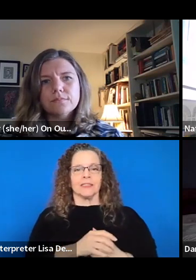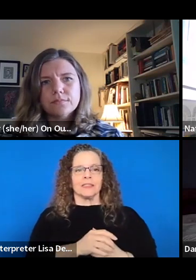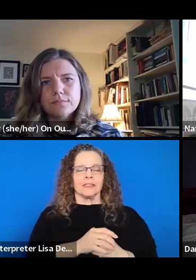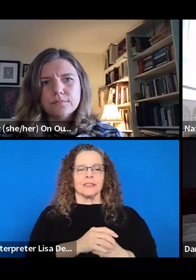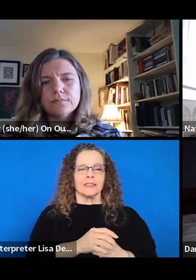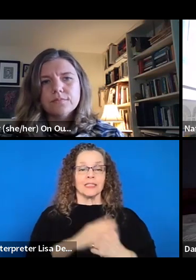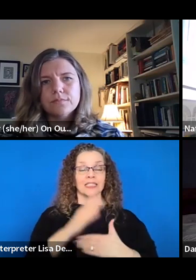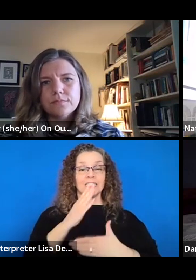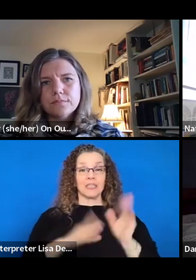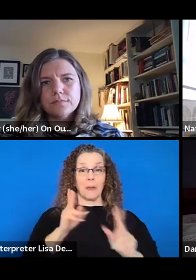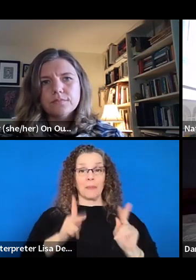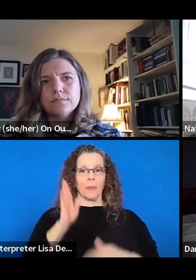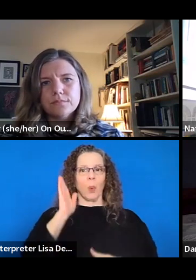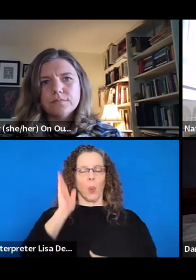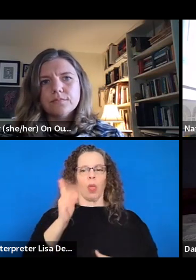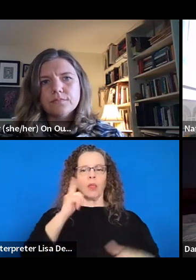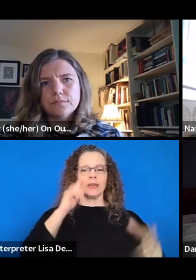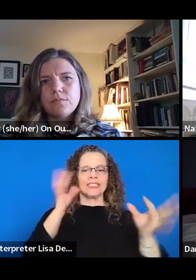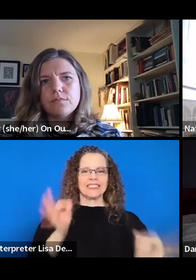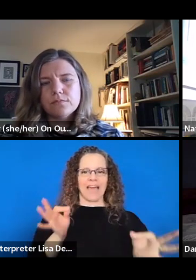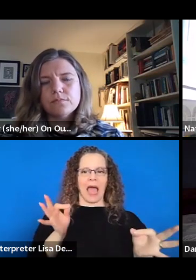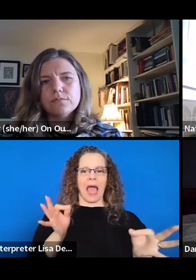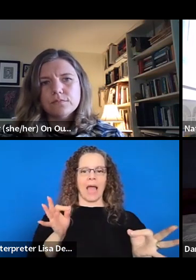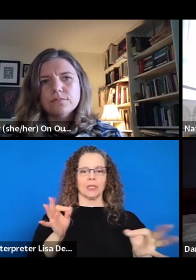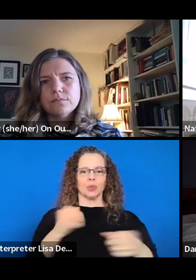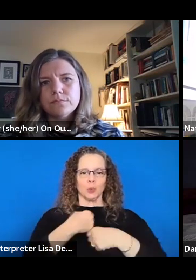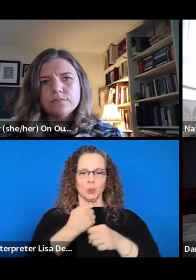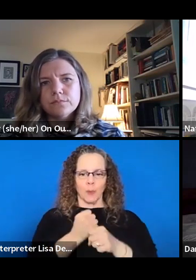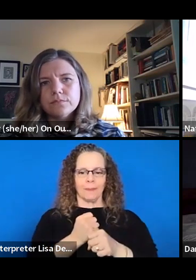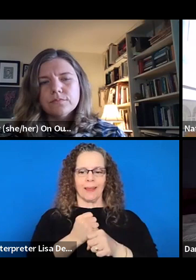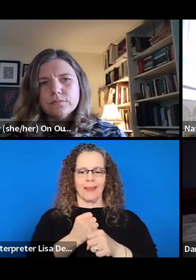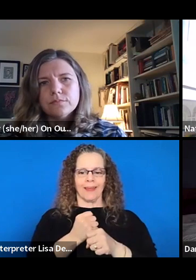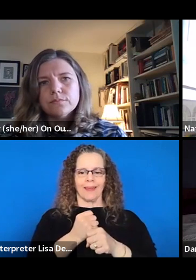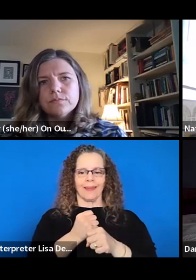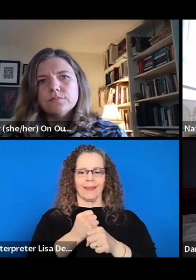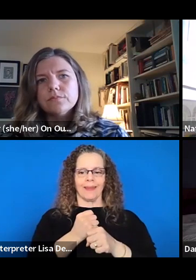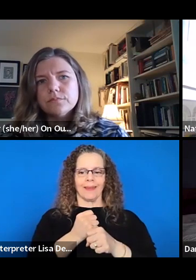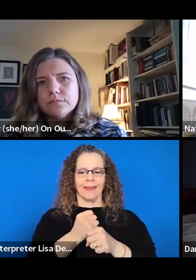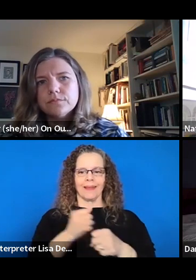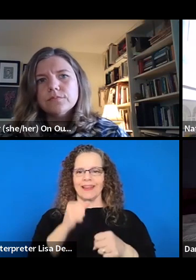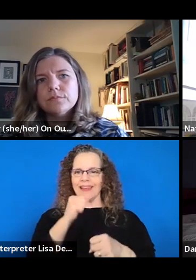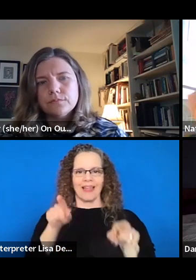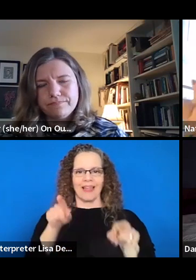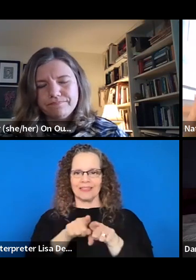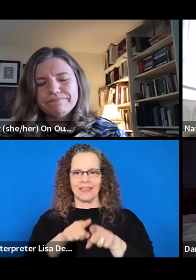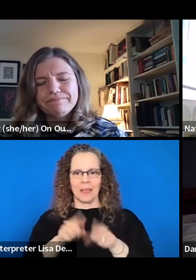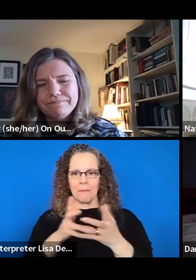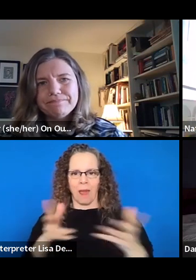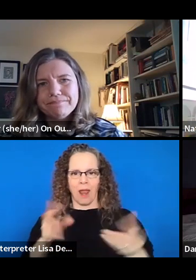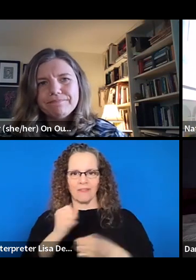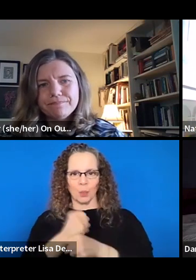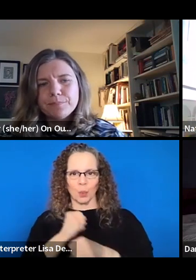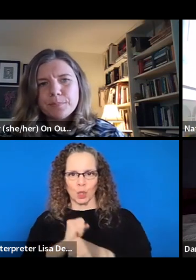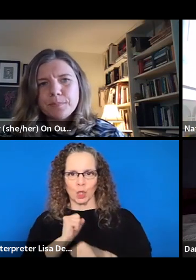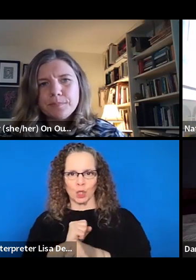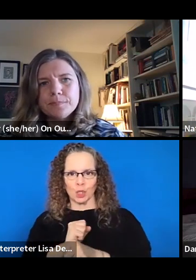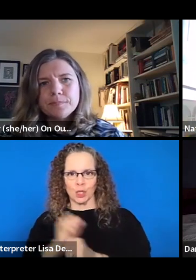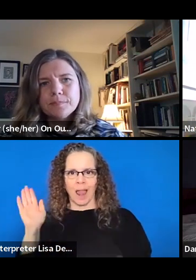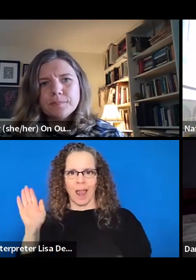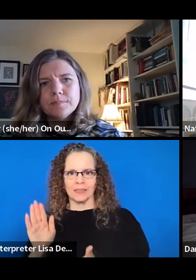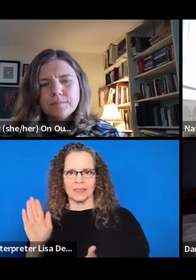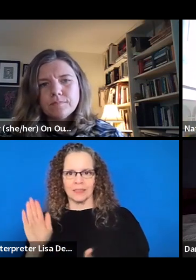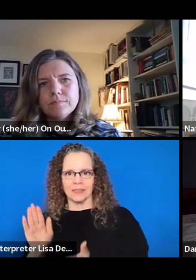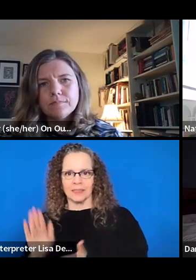like, some people are going to make a decision to do less work. That also means they're going to make less in earned revenue because they're going to sell less tickets. Okay.